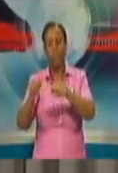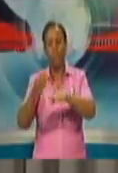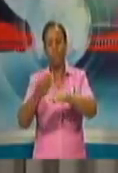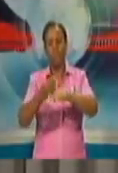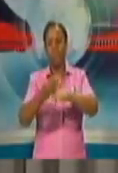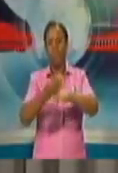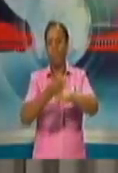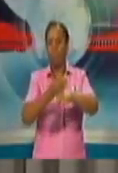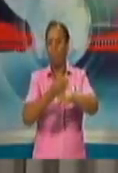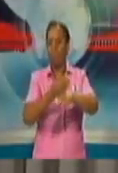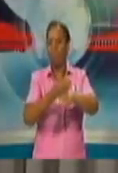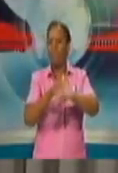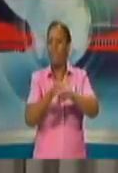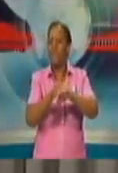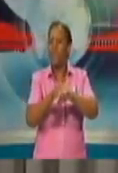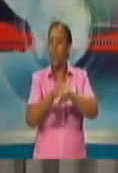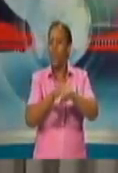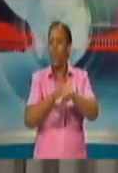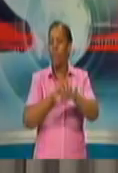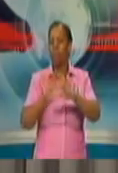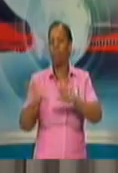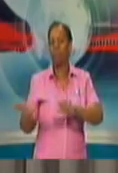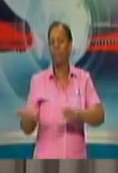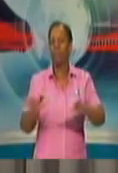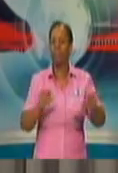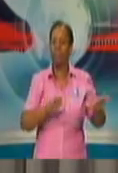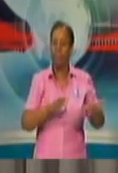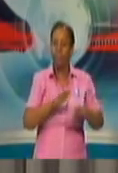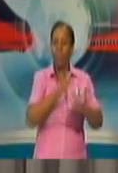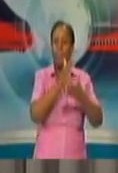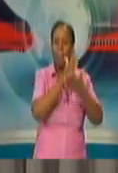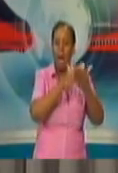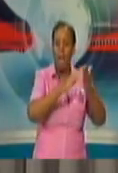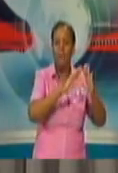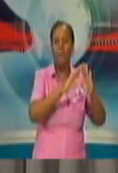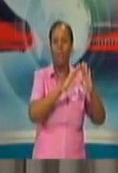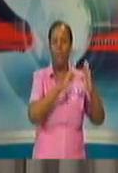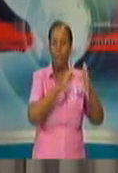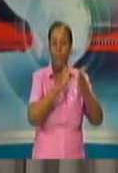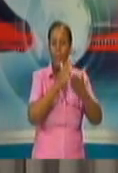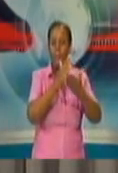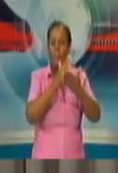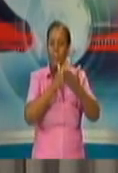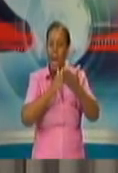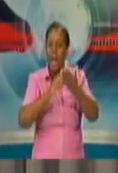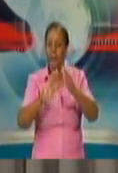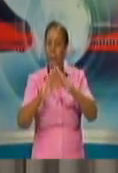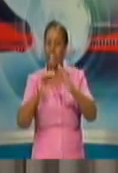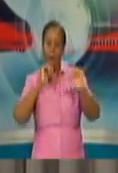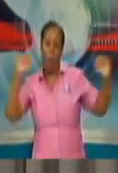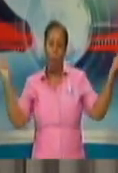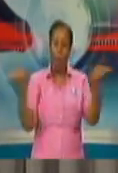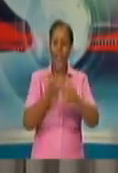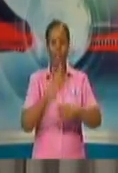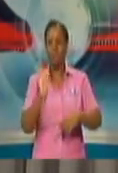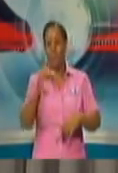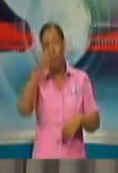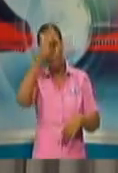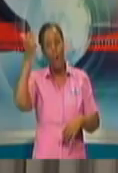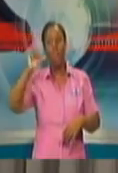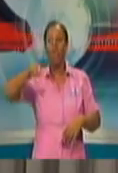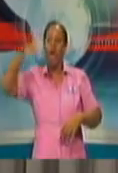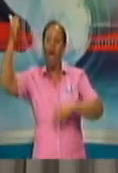Trinidad and Tobago economy, especially as we note the resurgence of the virus in several countries of the world.